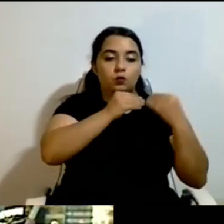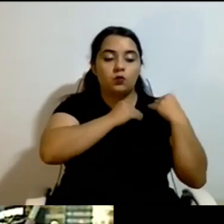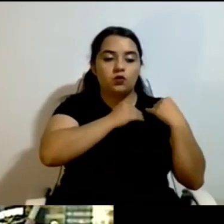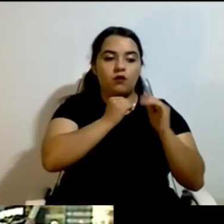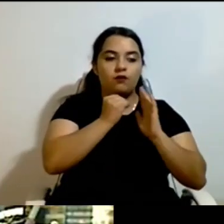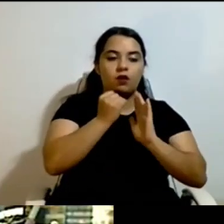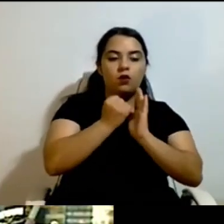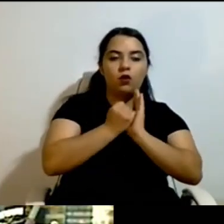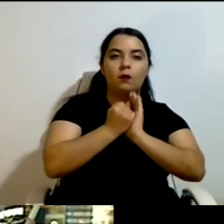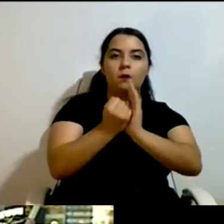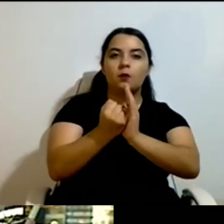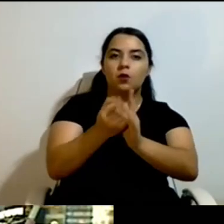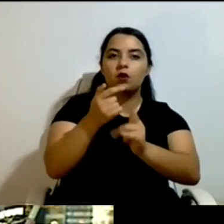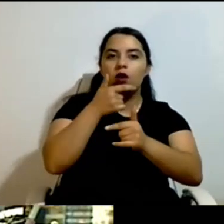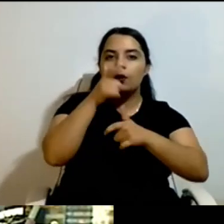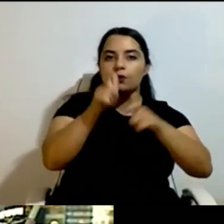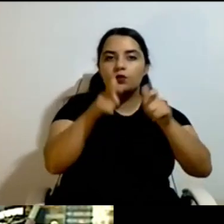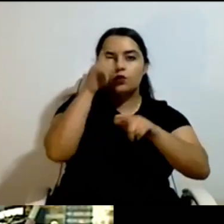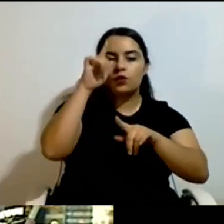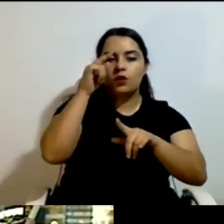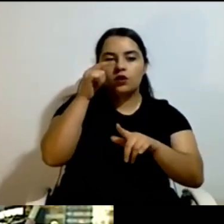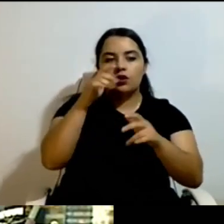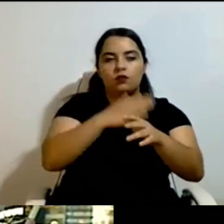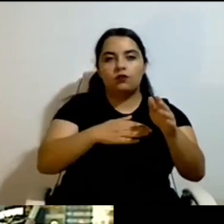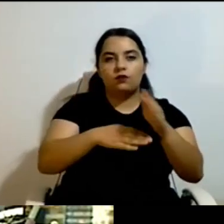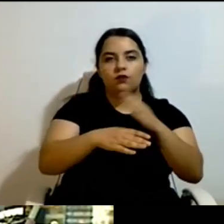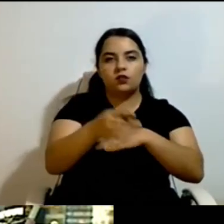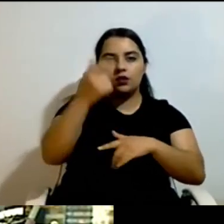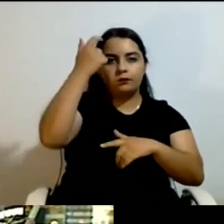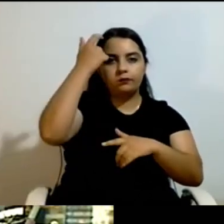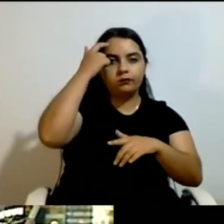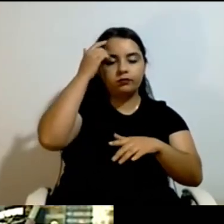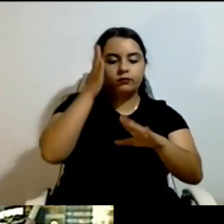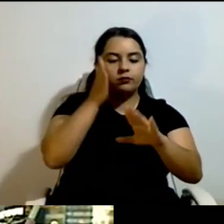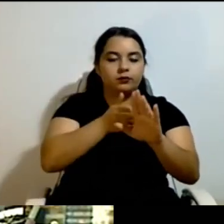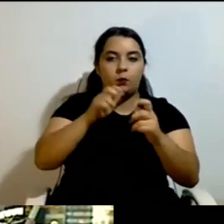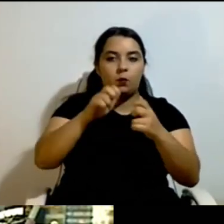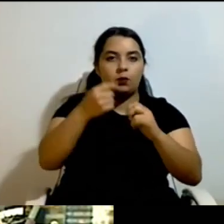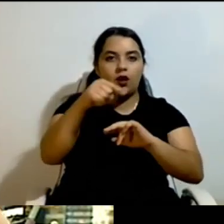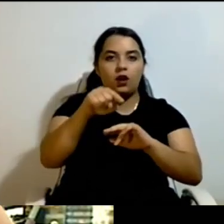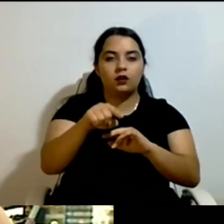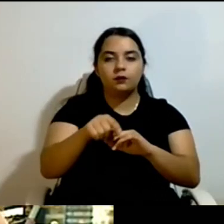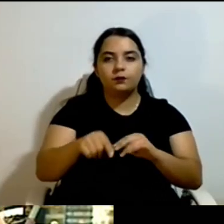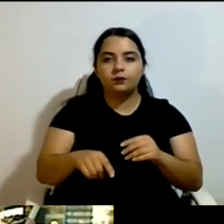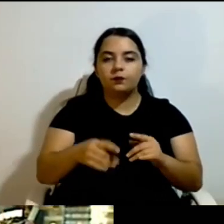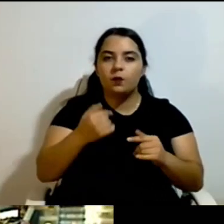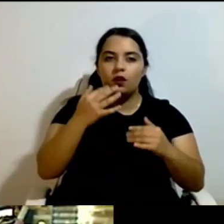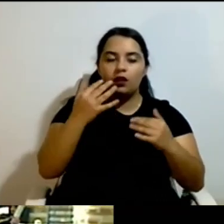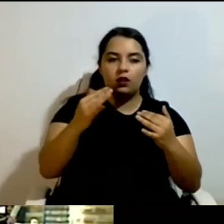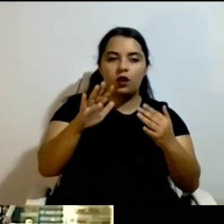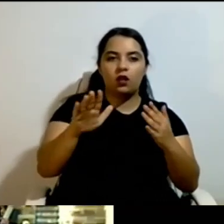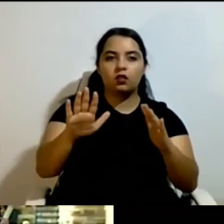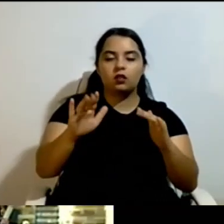hasn't informed those people in the last seven years about this possibility. So